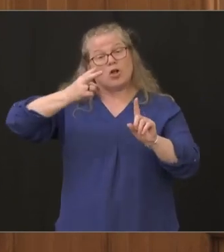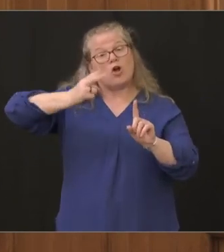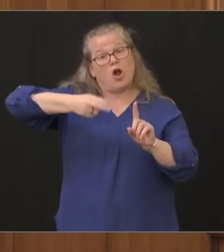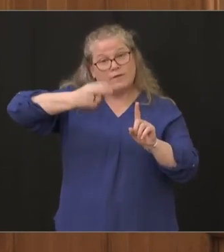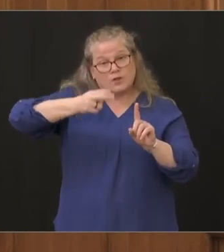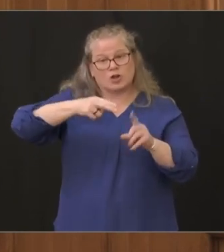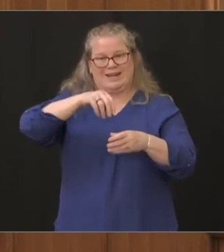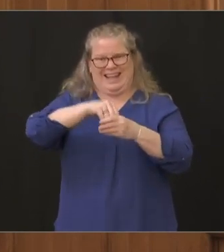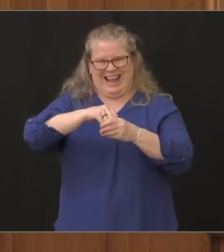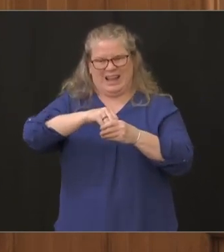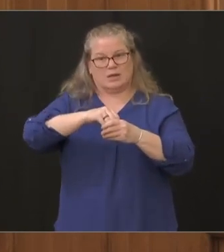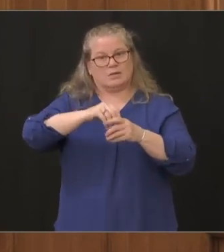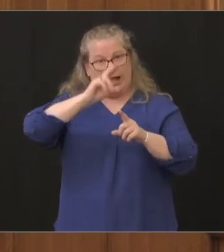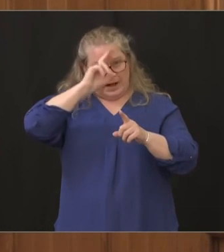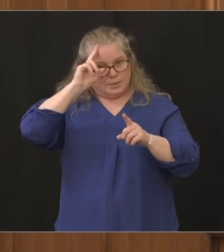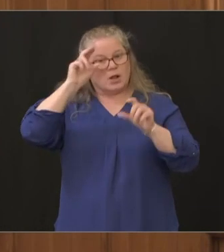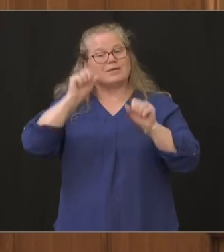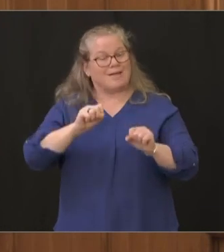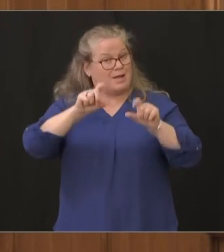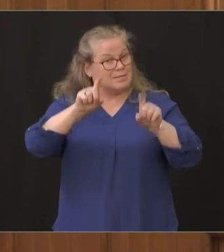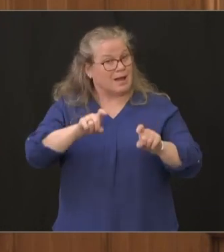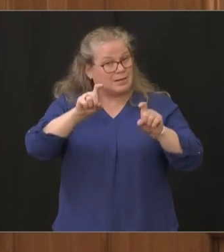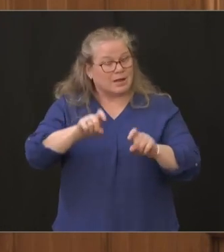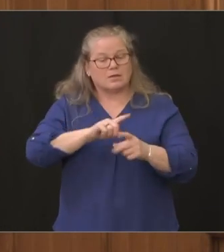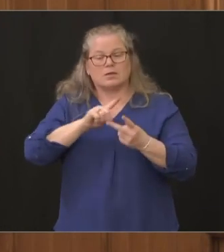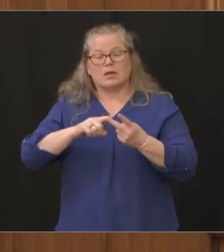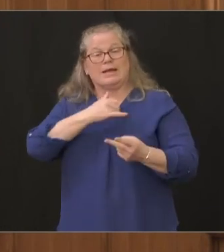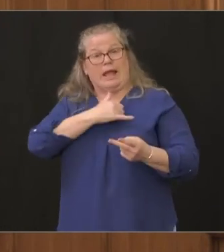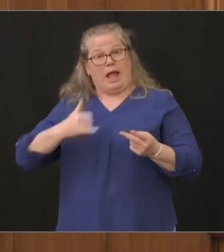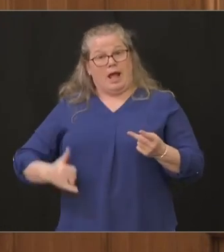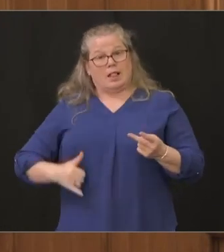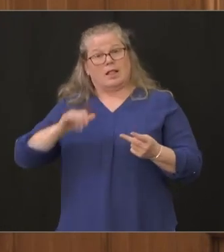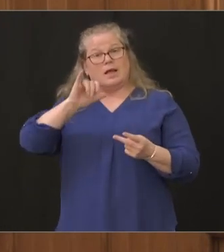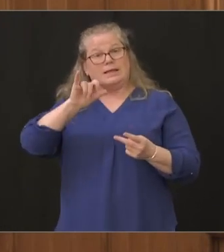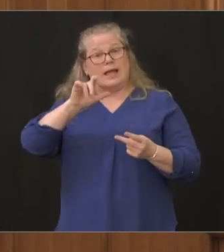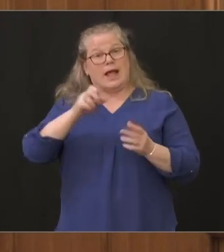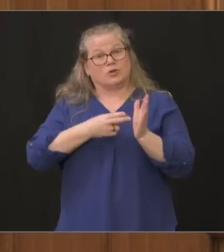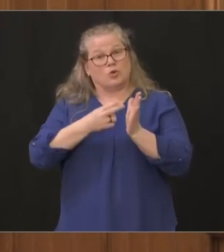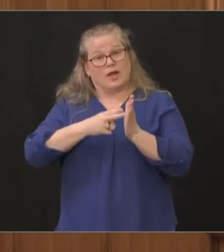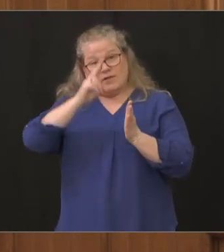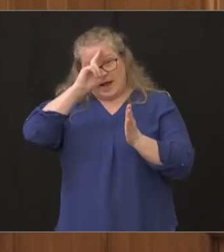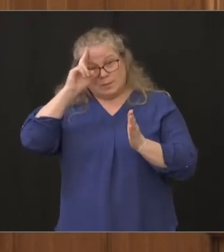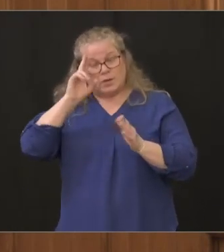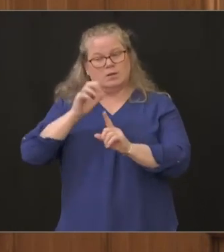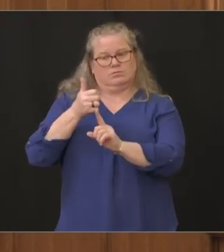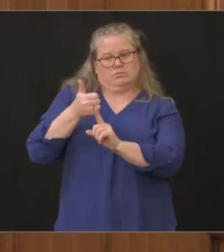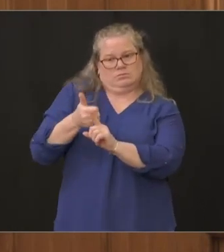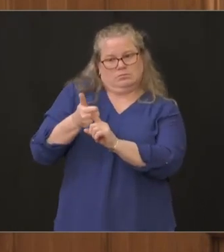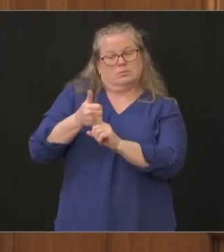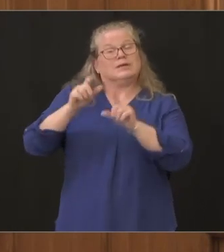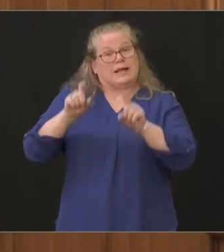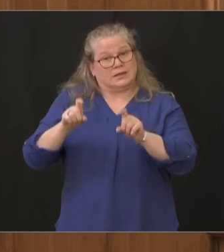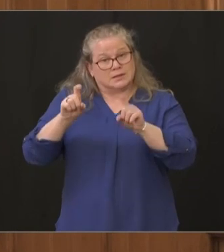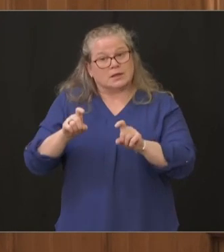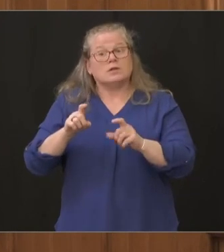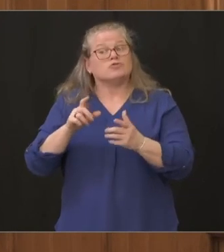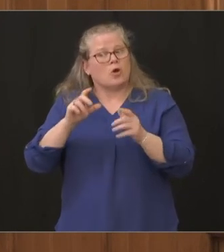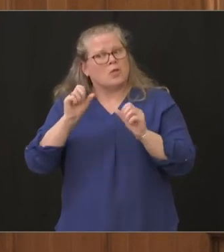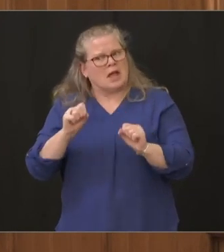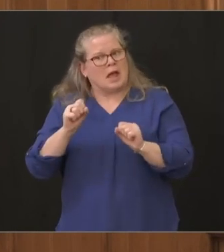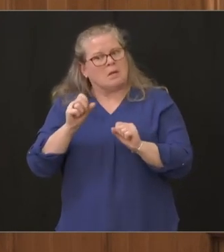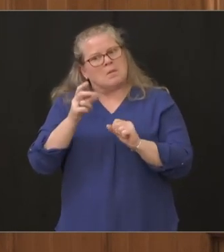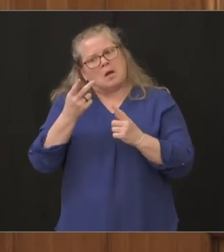our own capability yale new haven hospital has been doing its own testing so these two institutions are capable of doing a few hundred tests a day